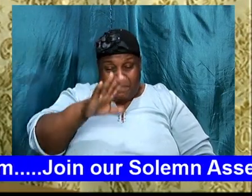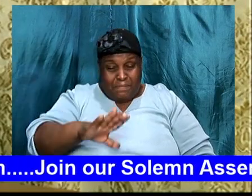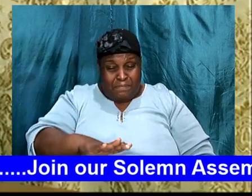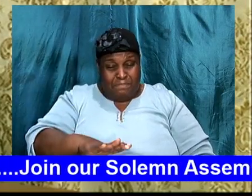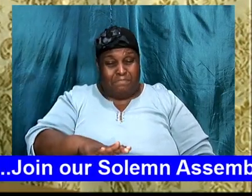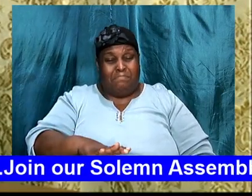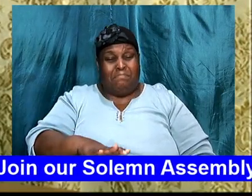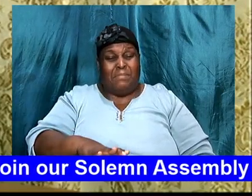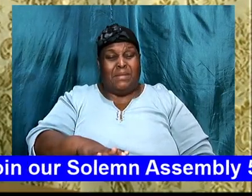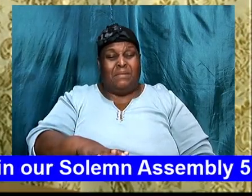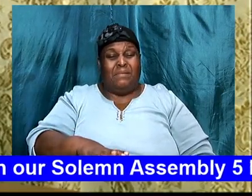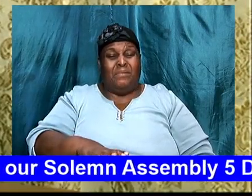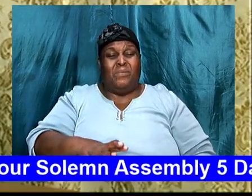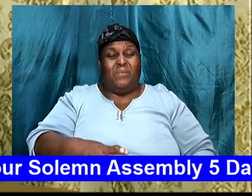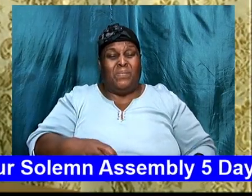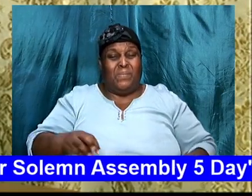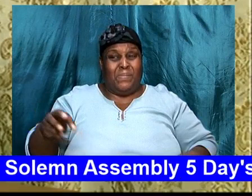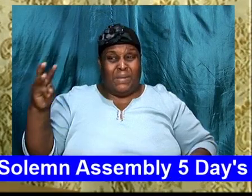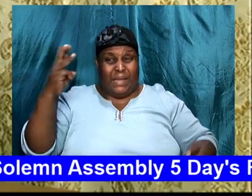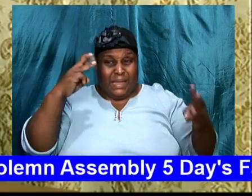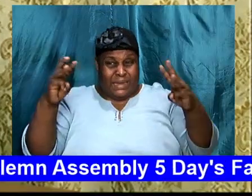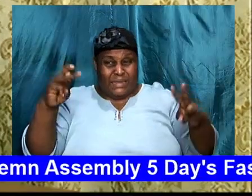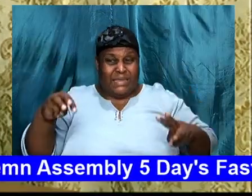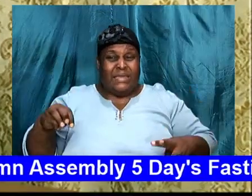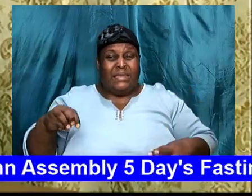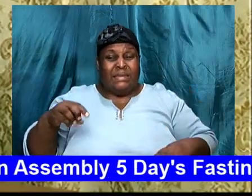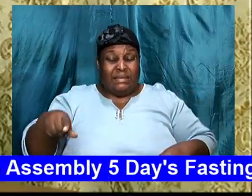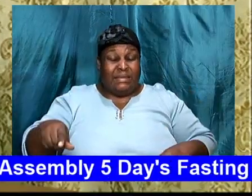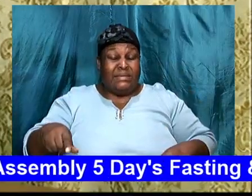His hands, will be against, every man.